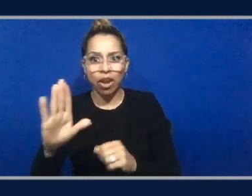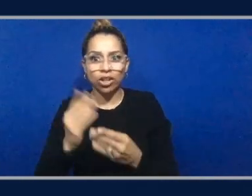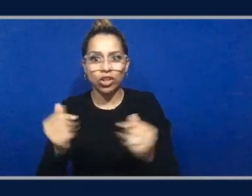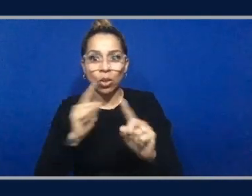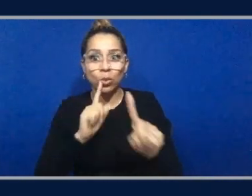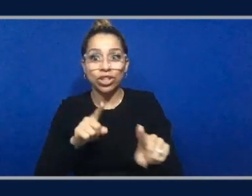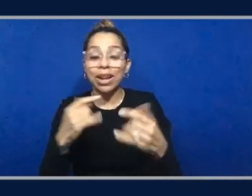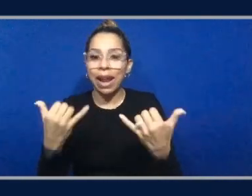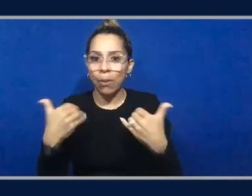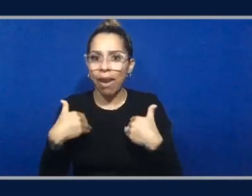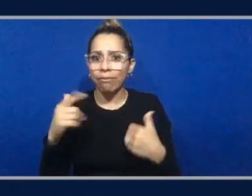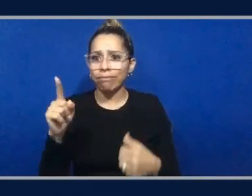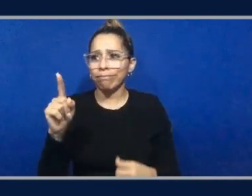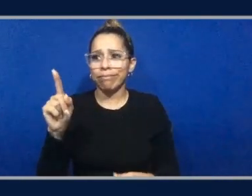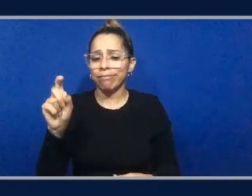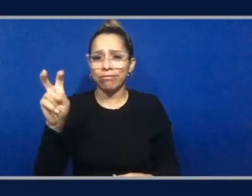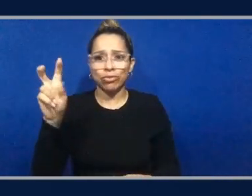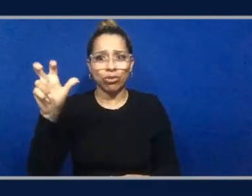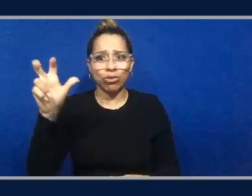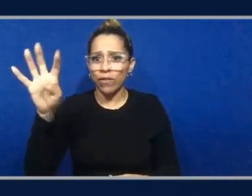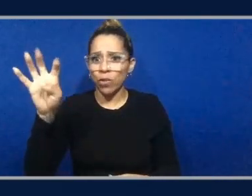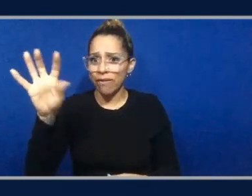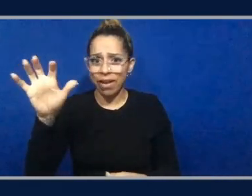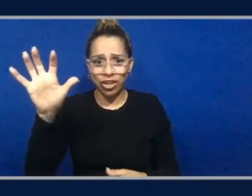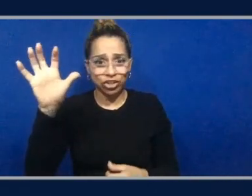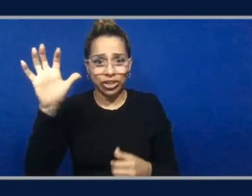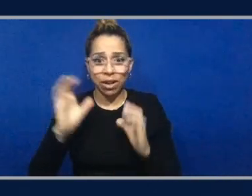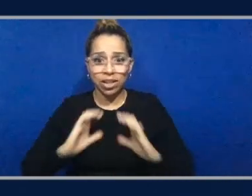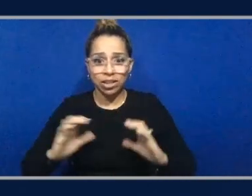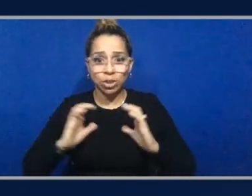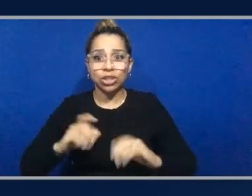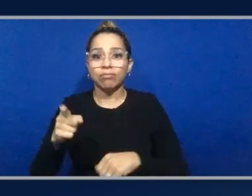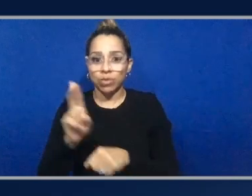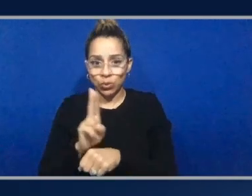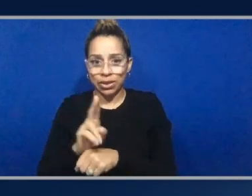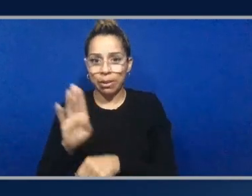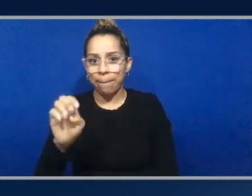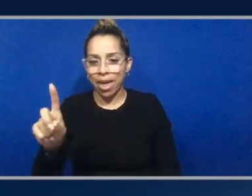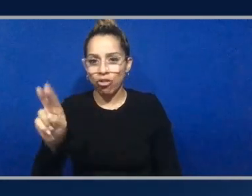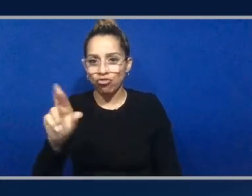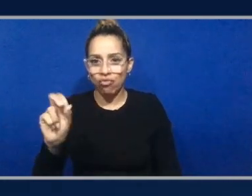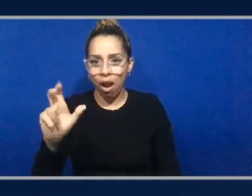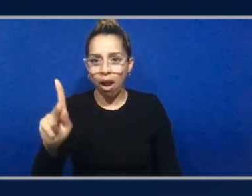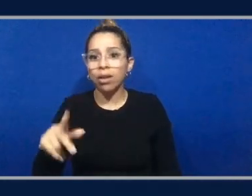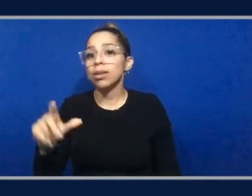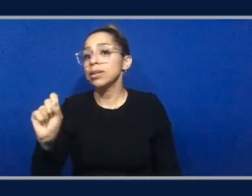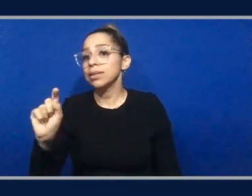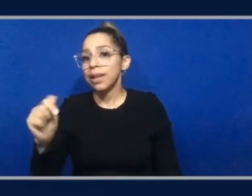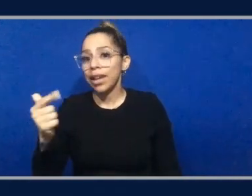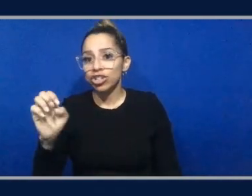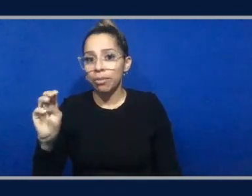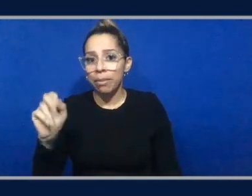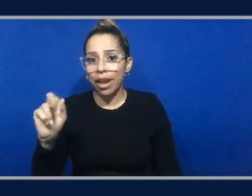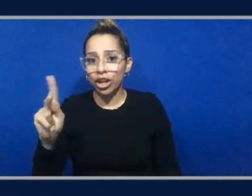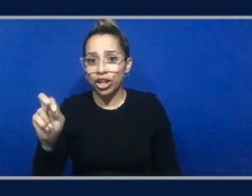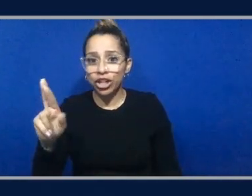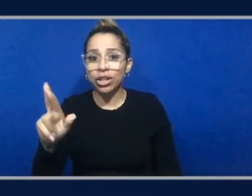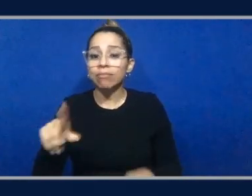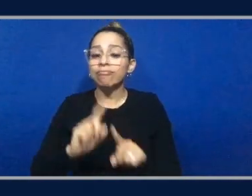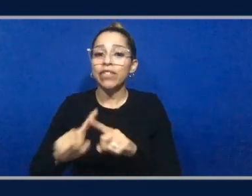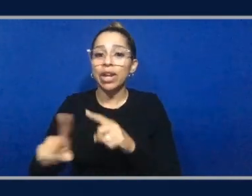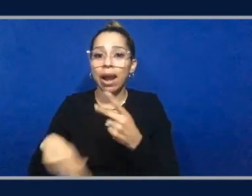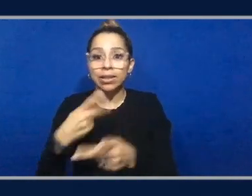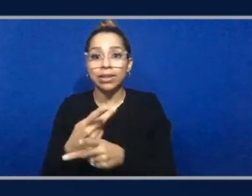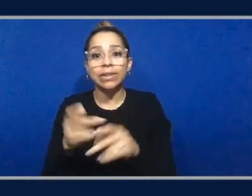deployed on Amazon Bedrock and SageMaker. We have many different types of deployments, from typical LLM use cases, all the way to complex